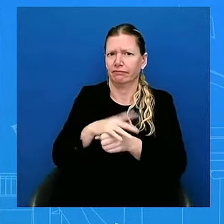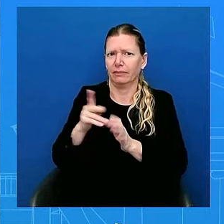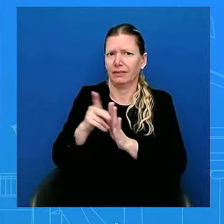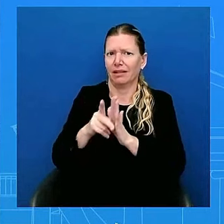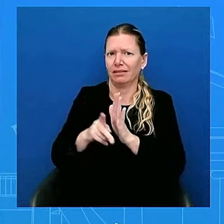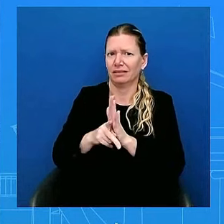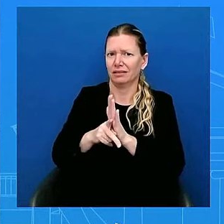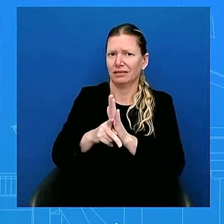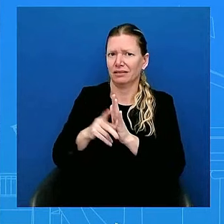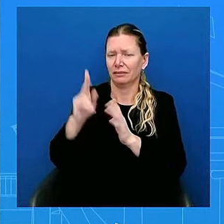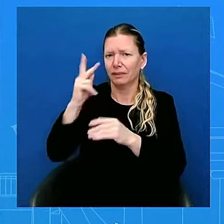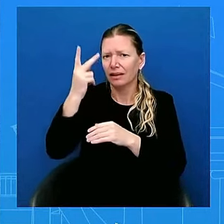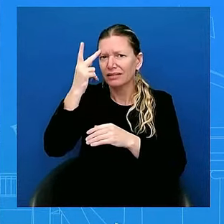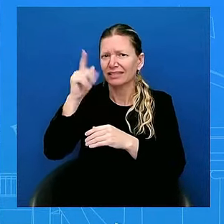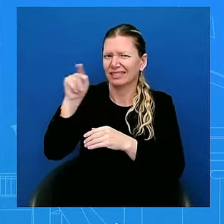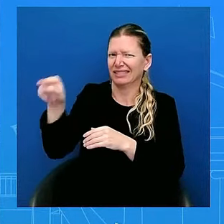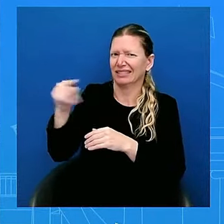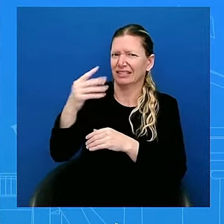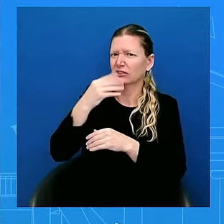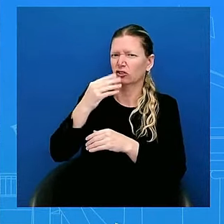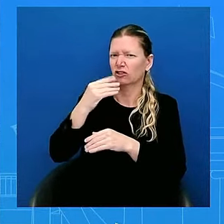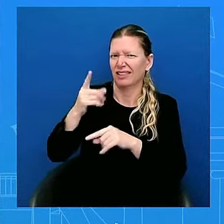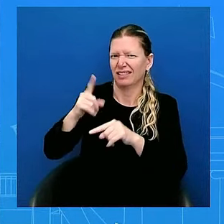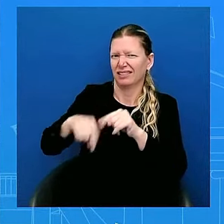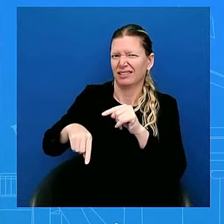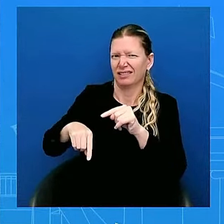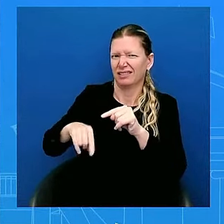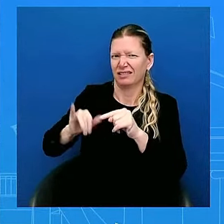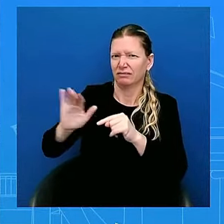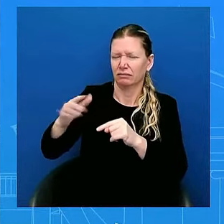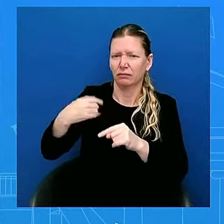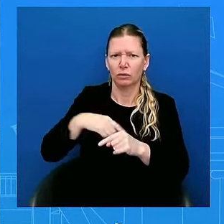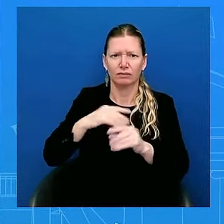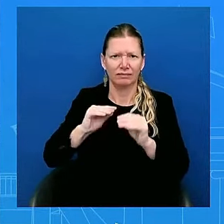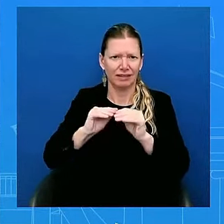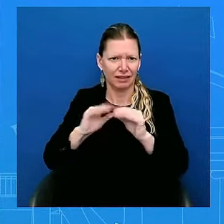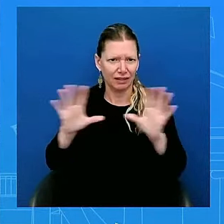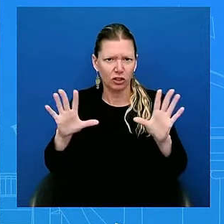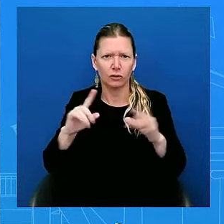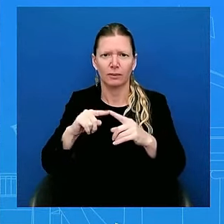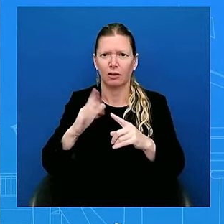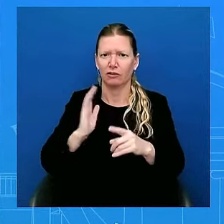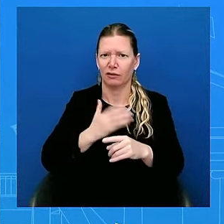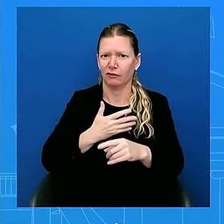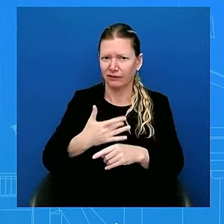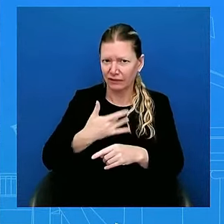ICC and their recommendations, something that we do not agree on. We've been very clear about that.